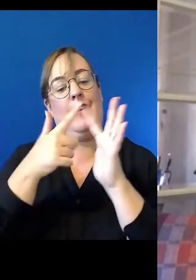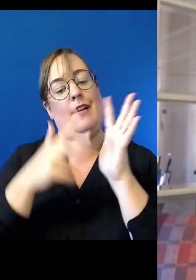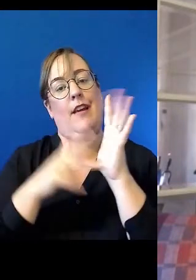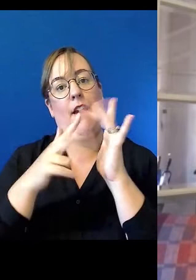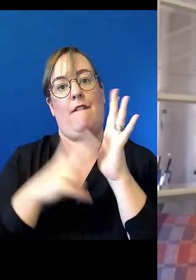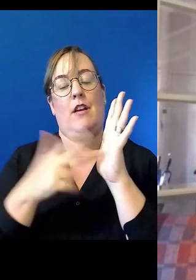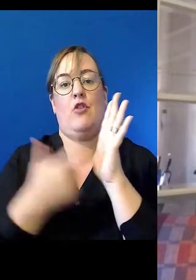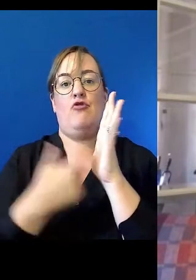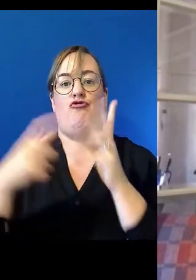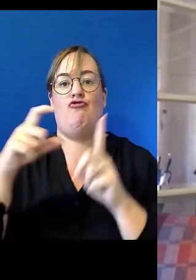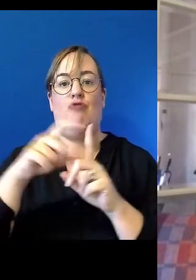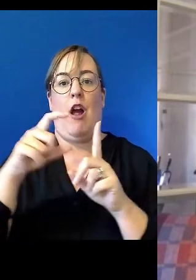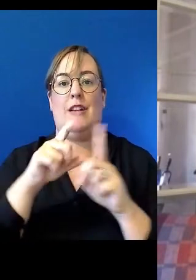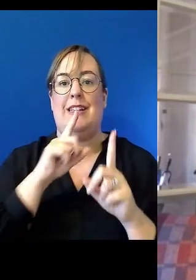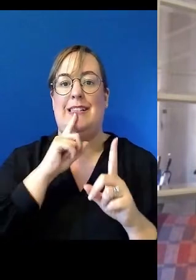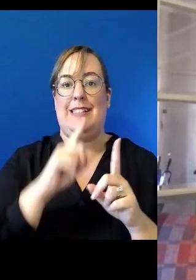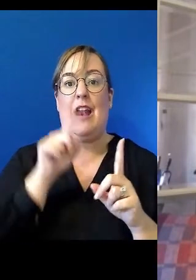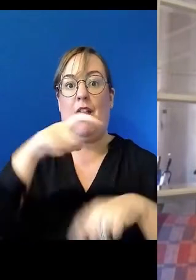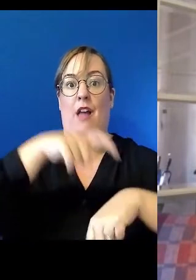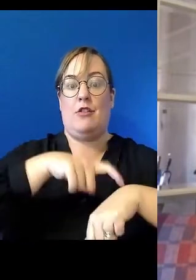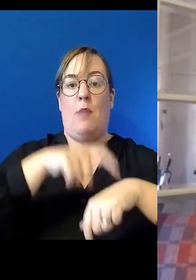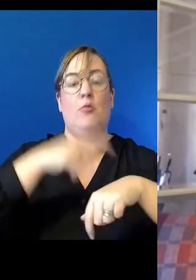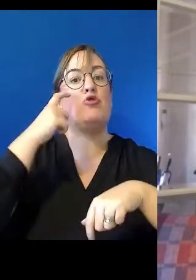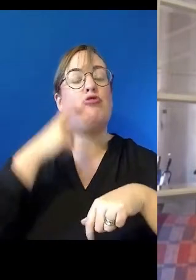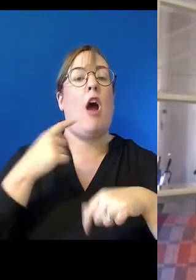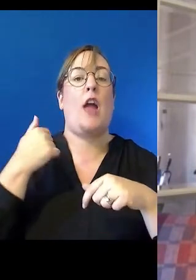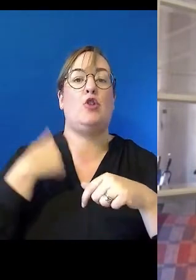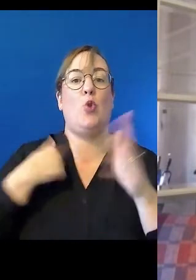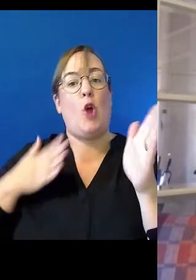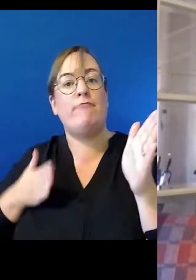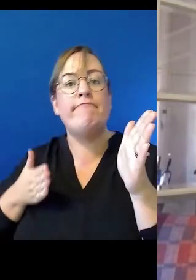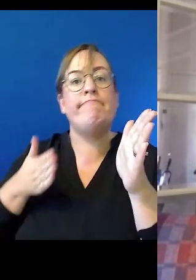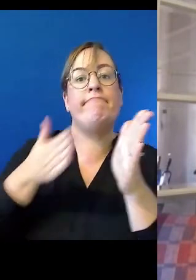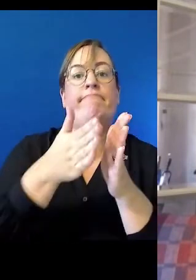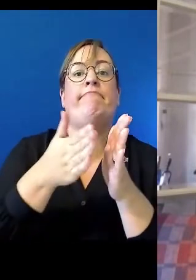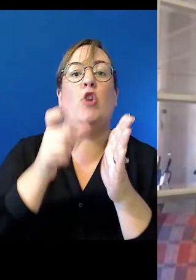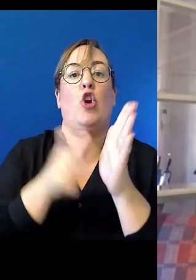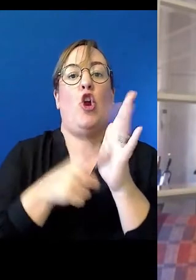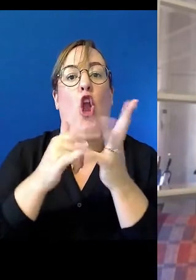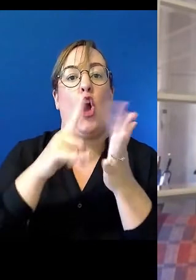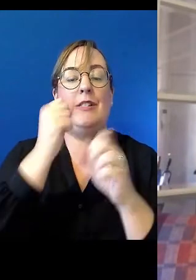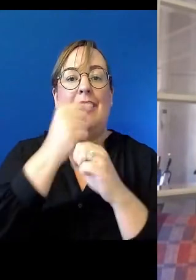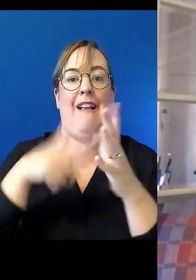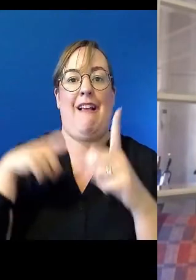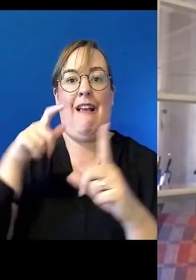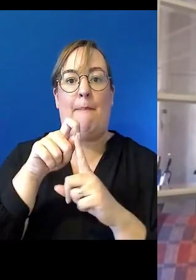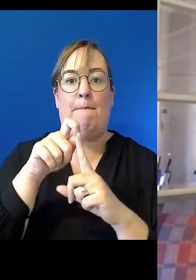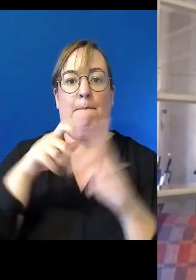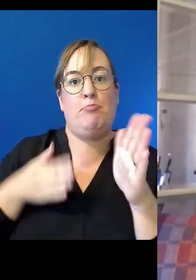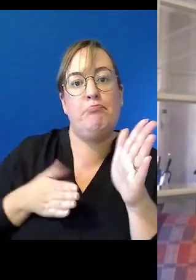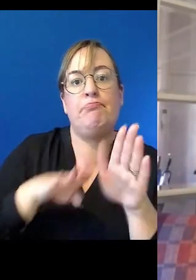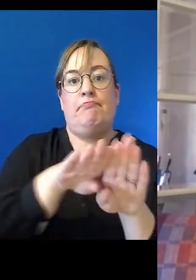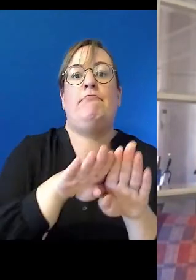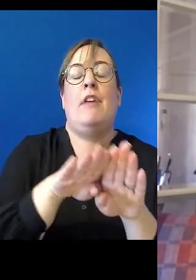said at the time, about the Close the Gap campaign, you know, in 2007, eight. But in